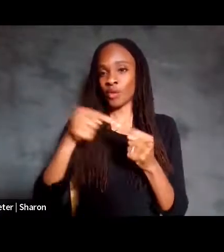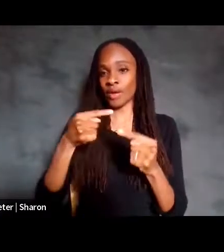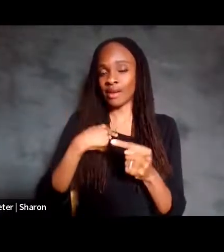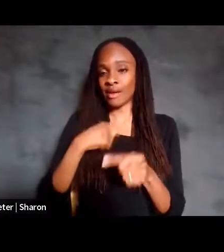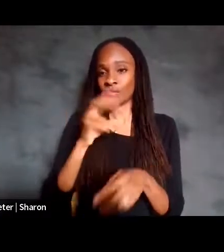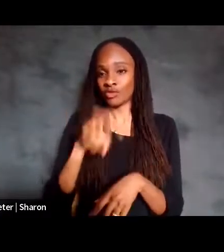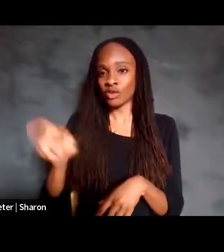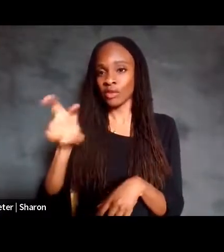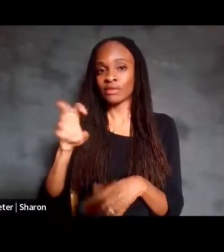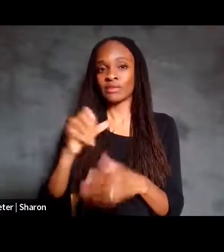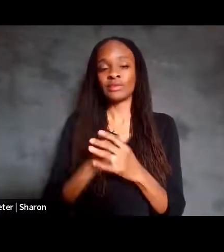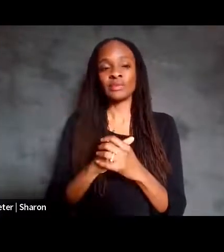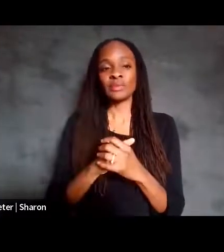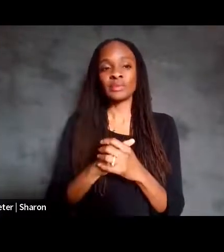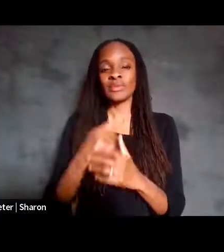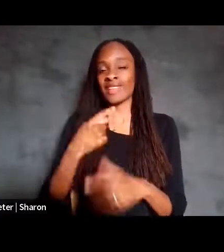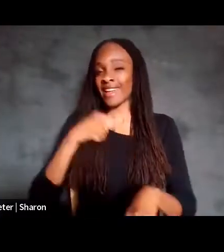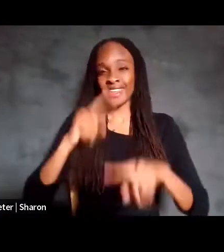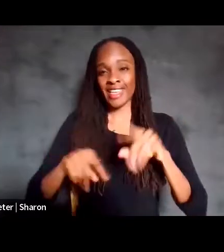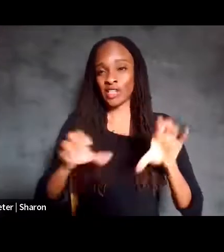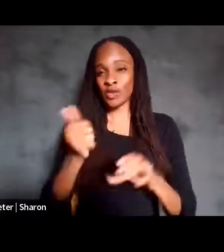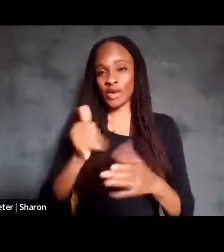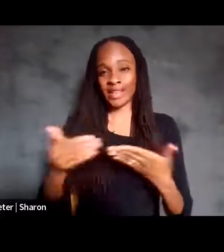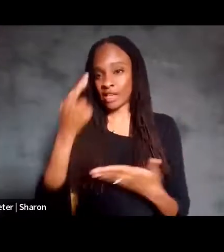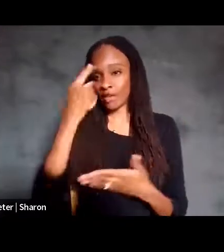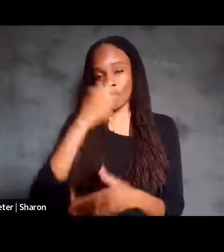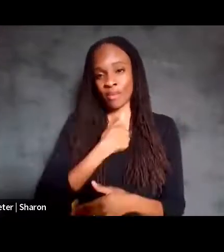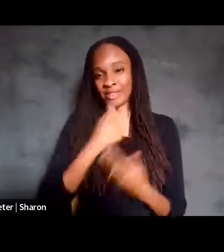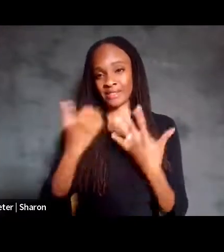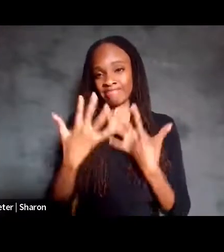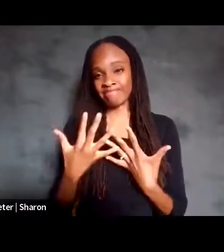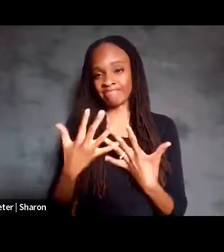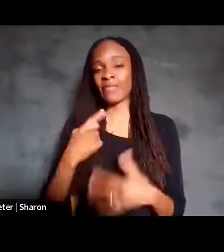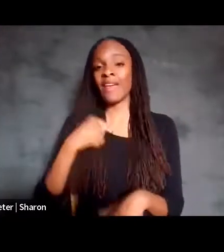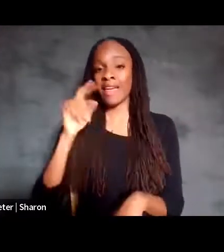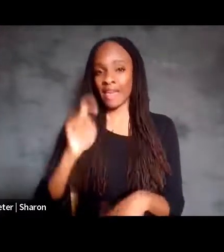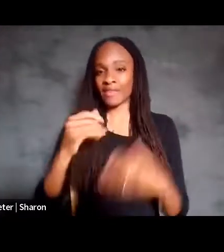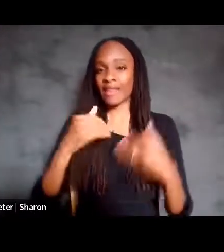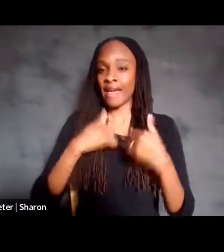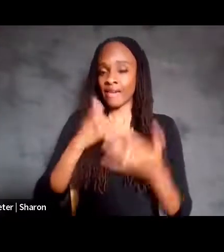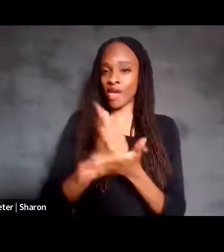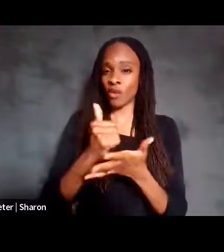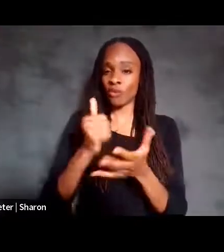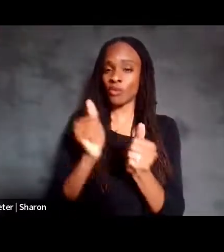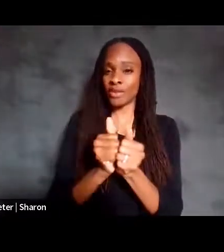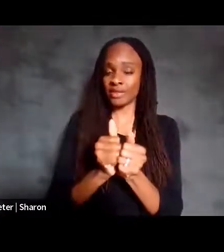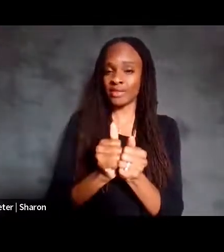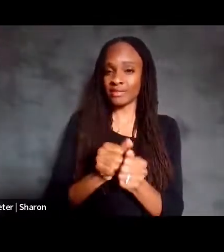I can't do anything for myself, unfortunately. I have to have help with everything.